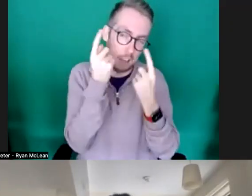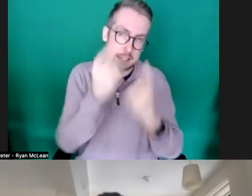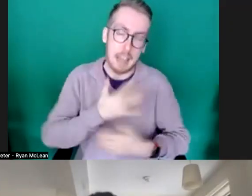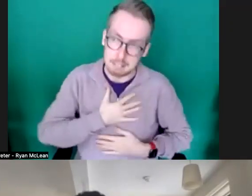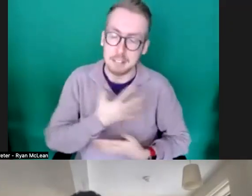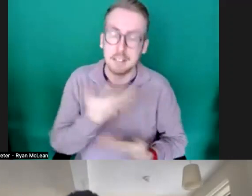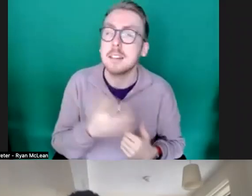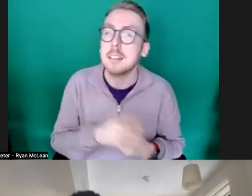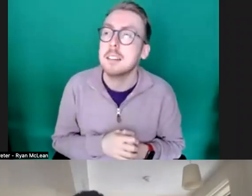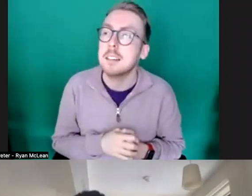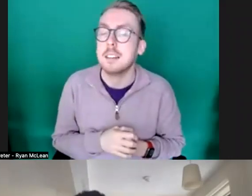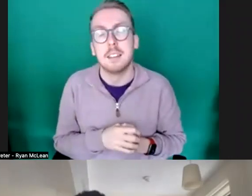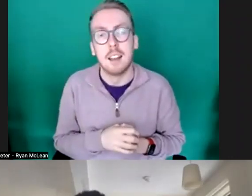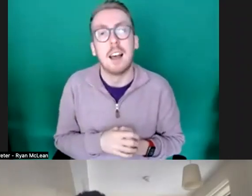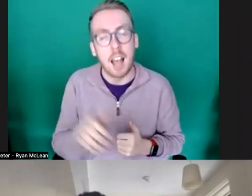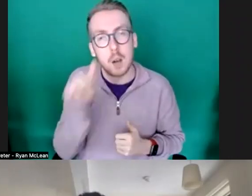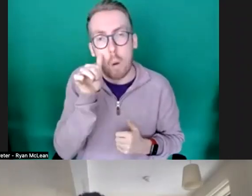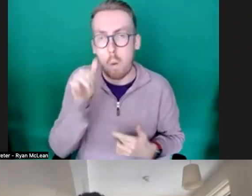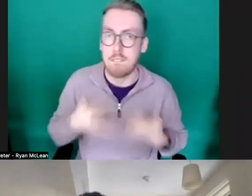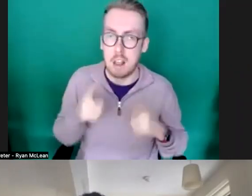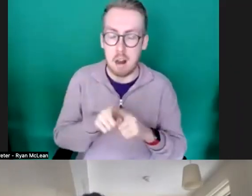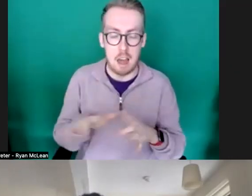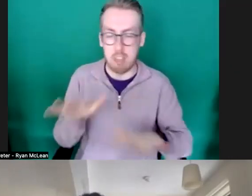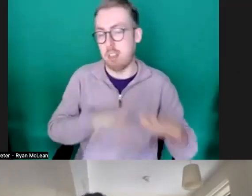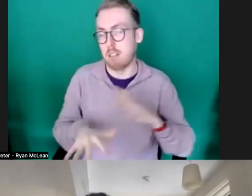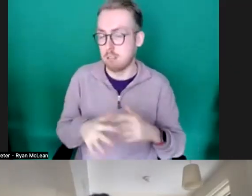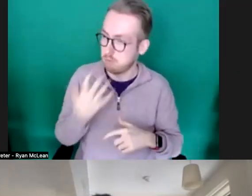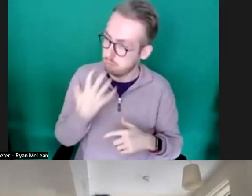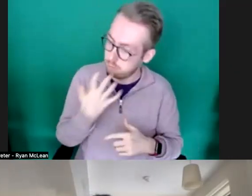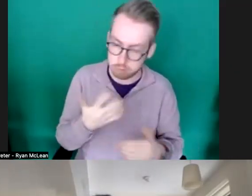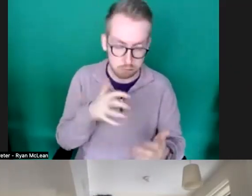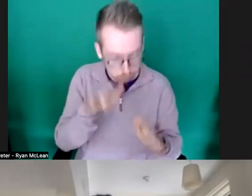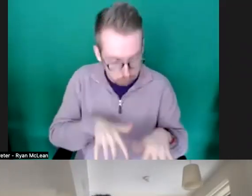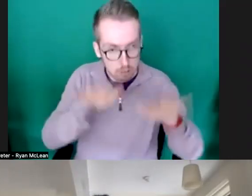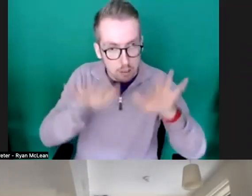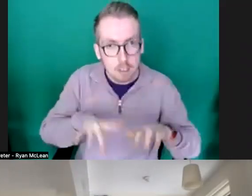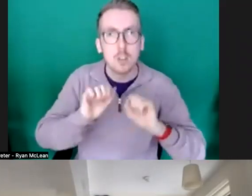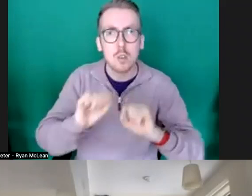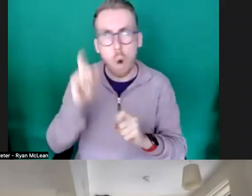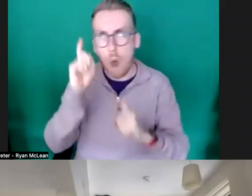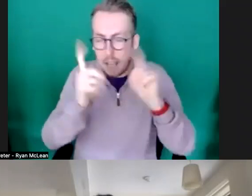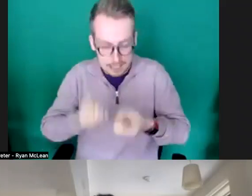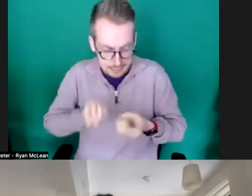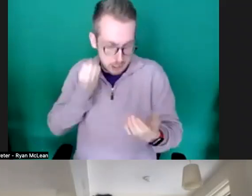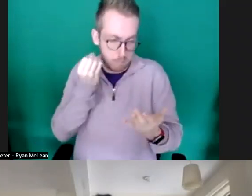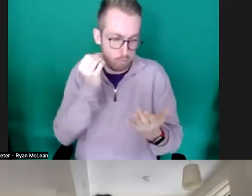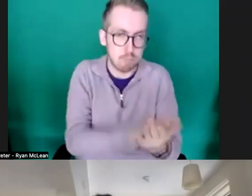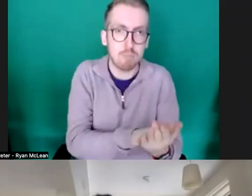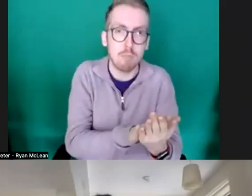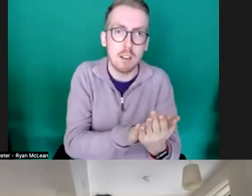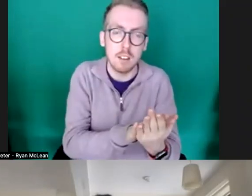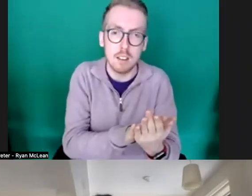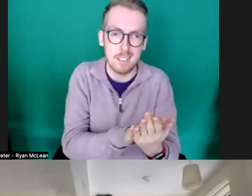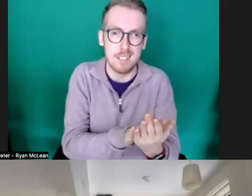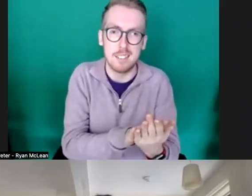you know it can feel kind of quite bureaucratic sometimes trying to express your ideas as best as possible in something